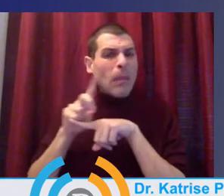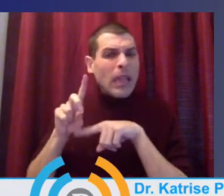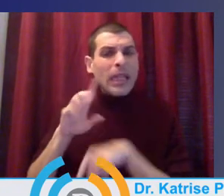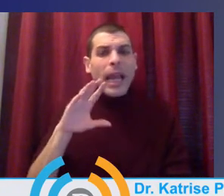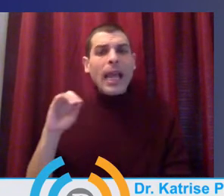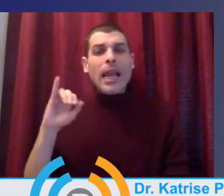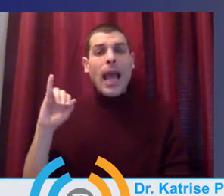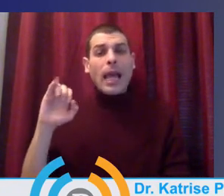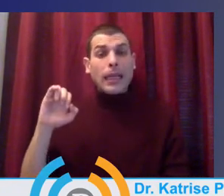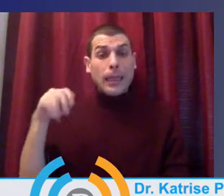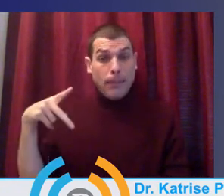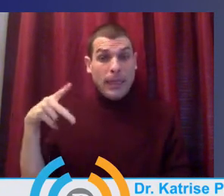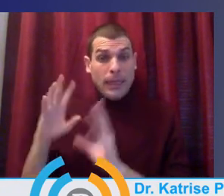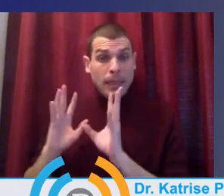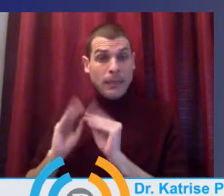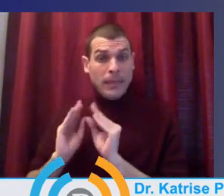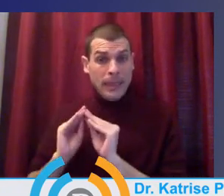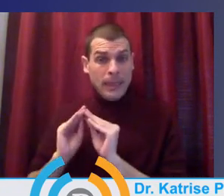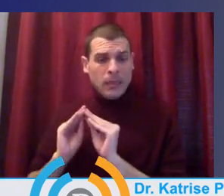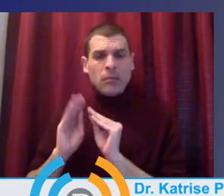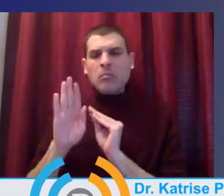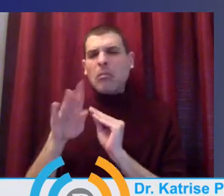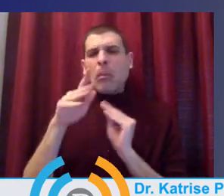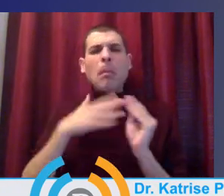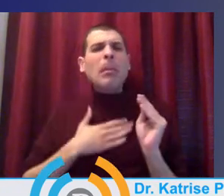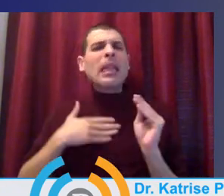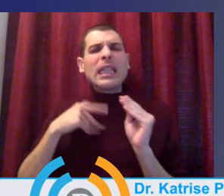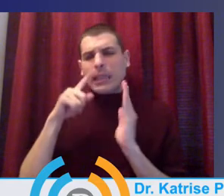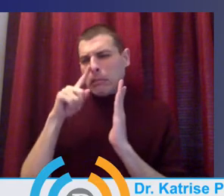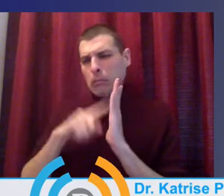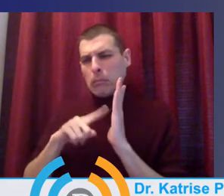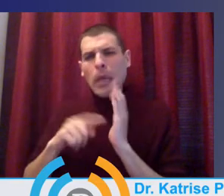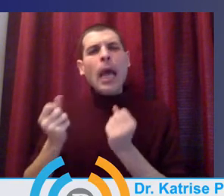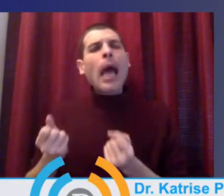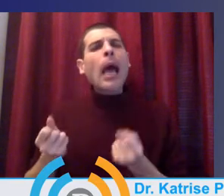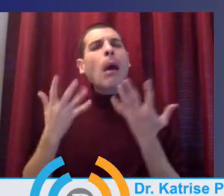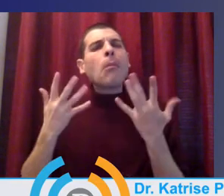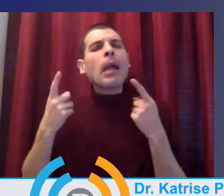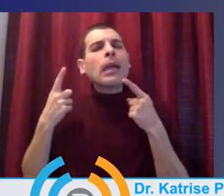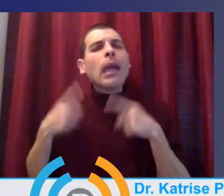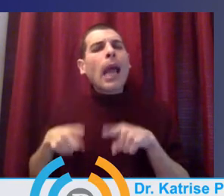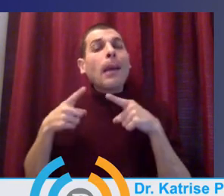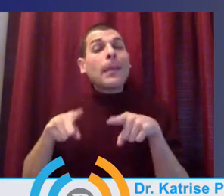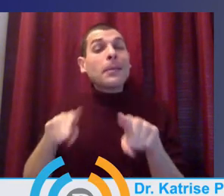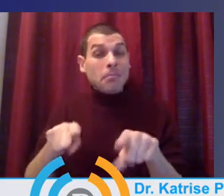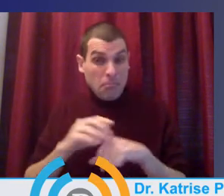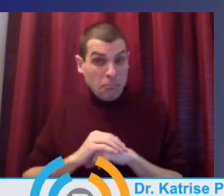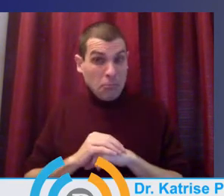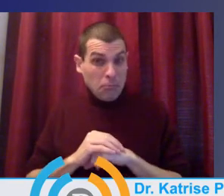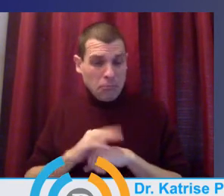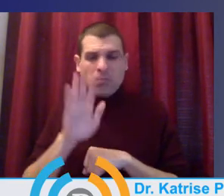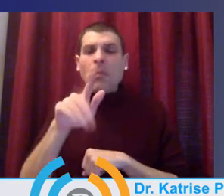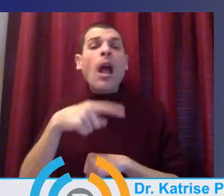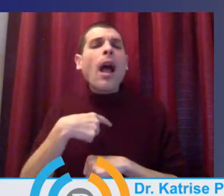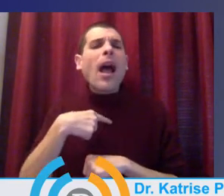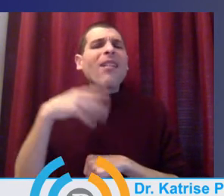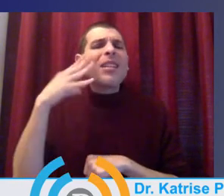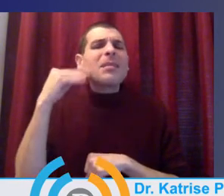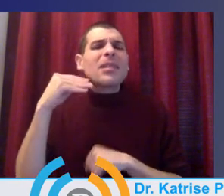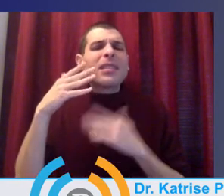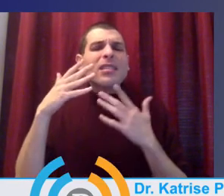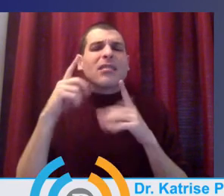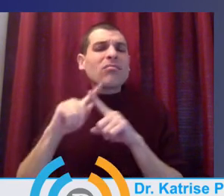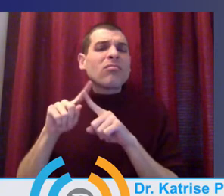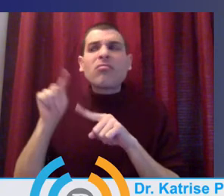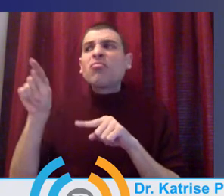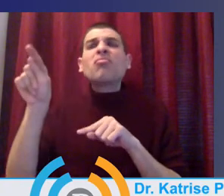multiple districts, literally crossed it cross country, right? Coast to coast. And as I look at my data, these,